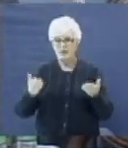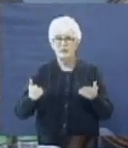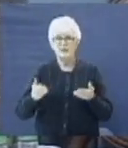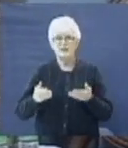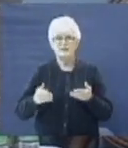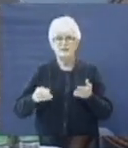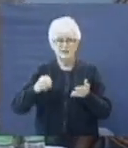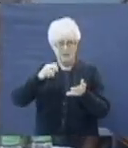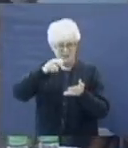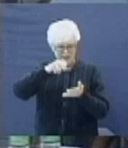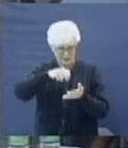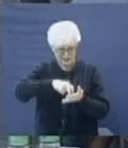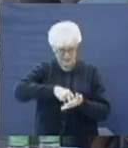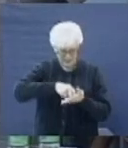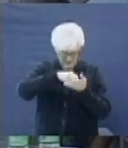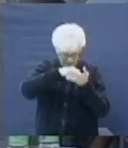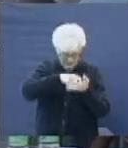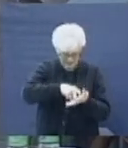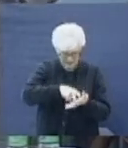And he fell down.